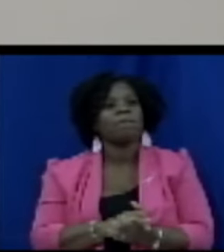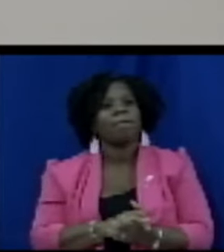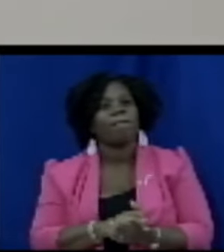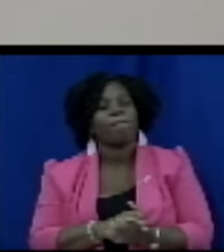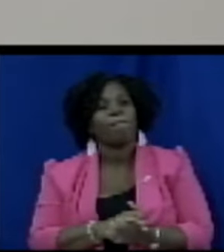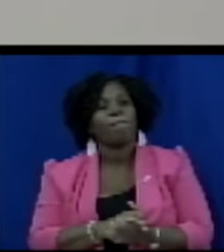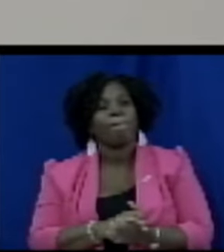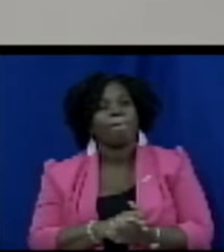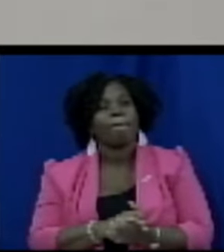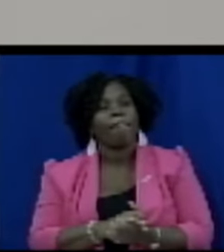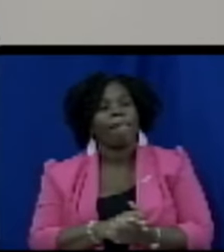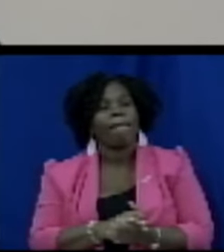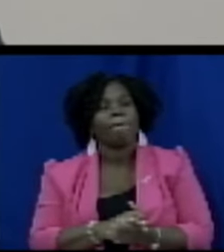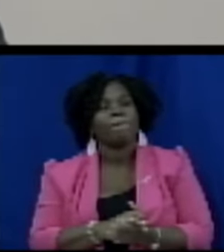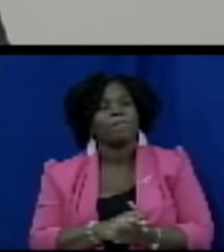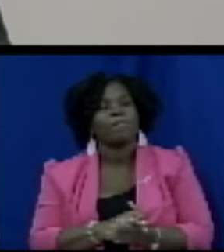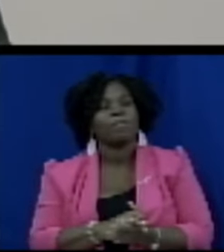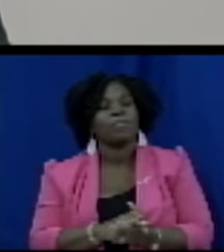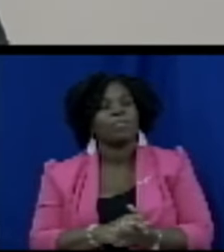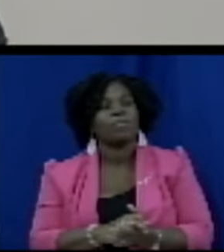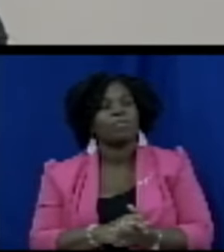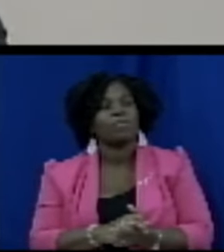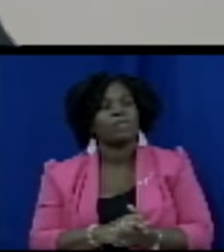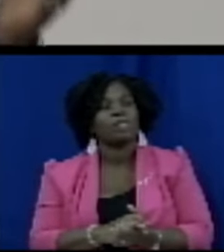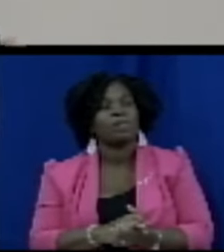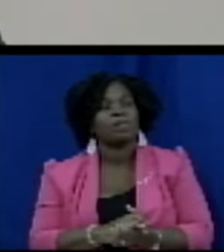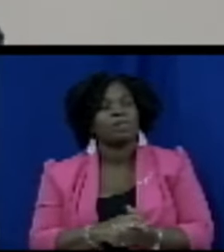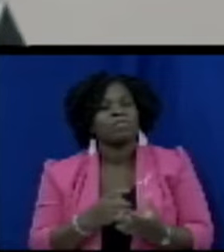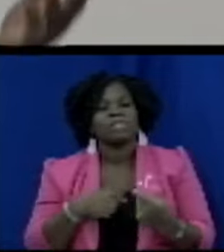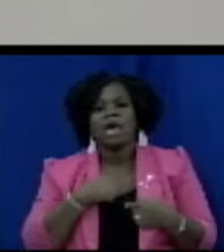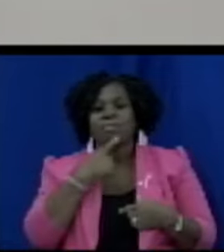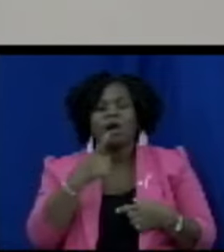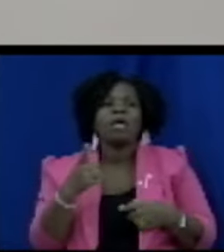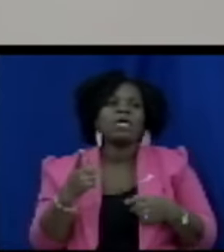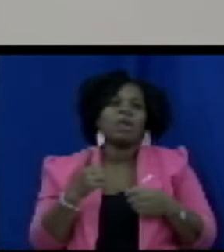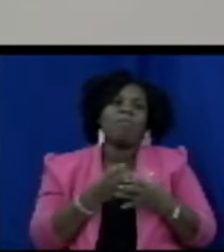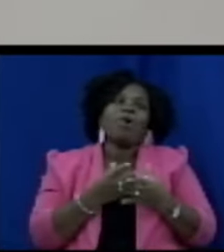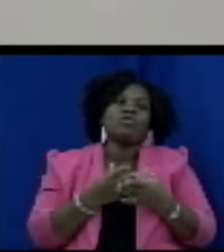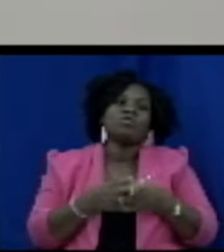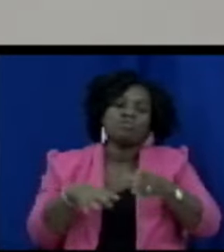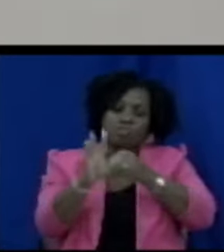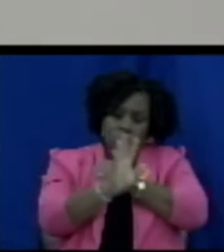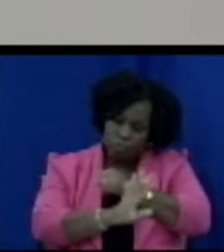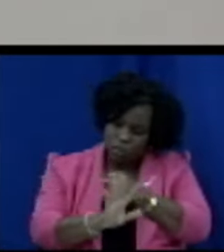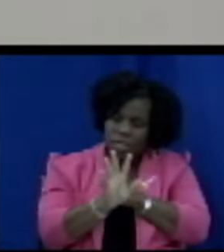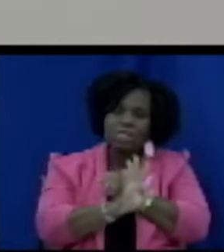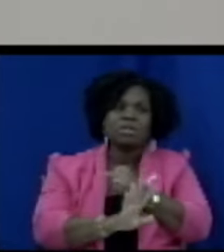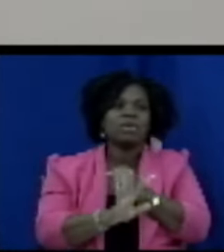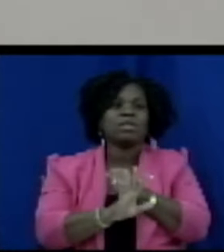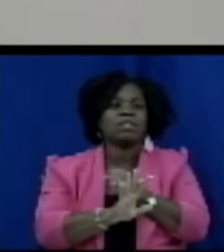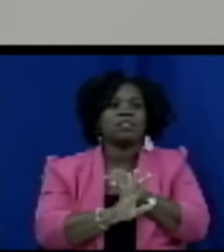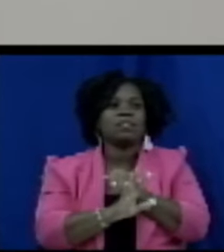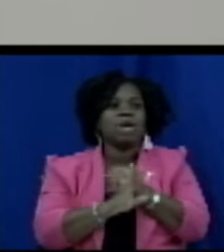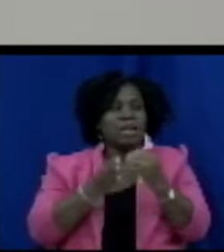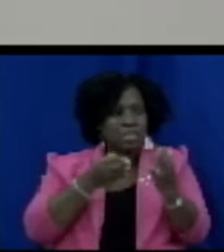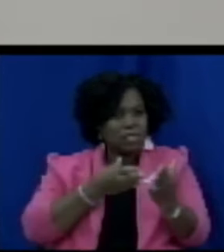so I'm talking about the preservation and integrity of food items and support now